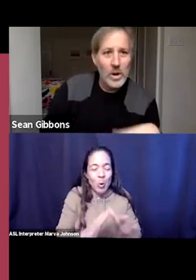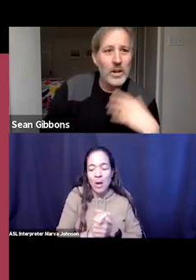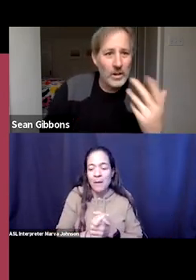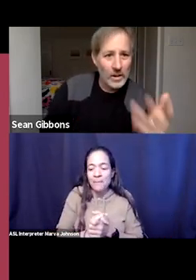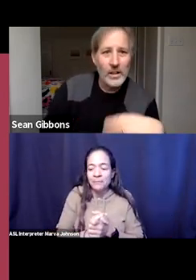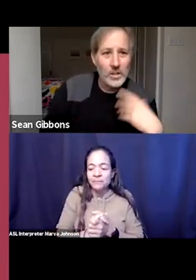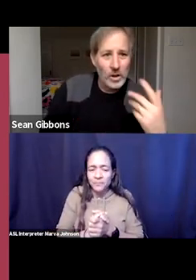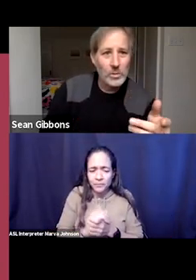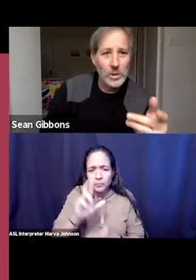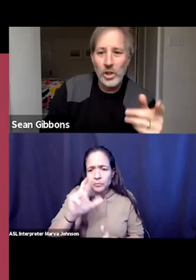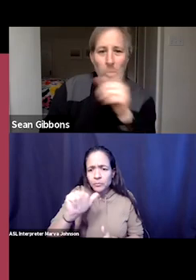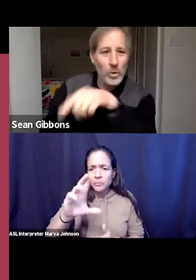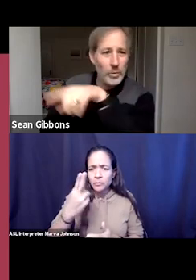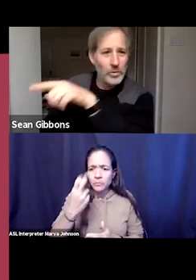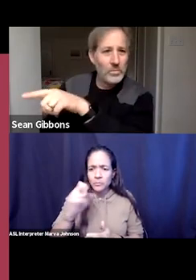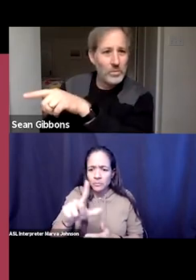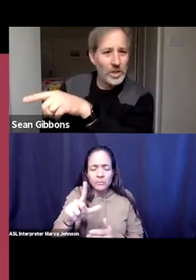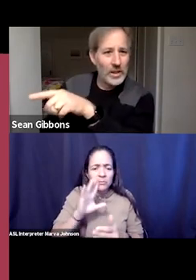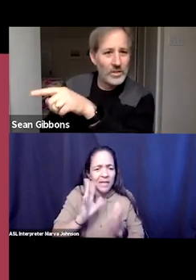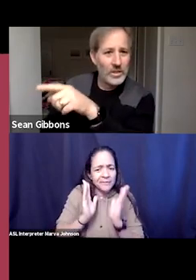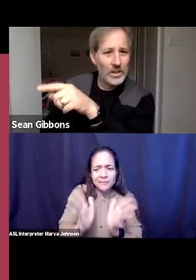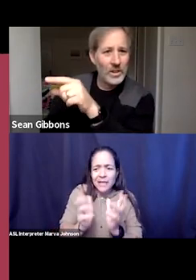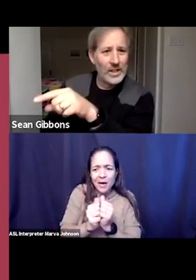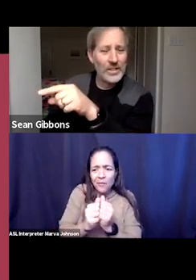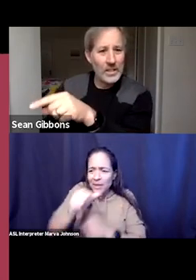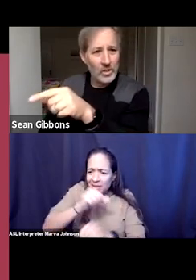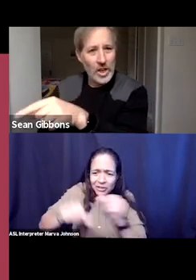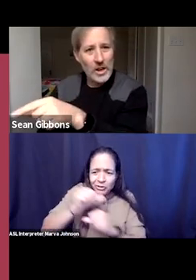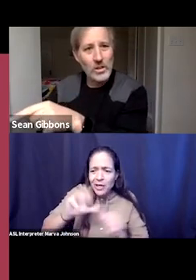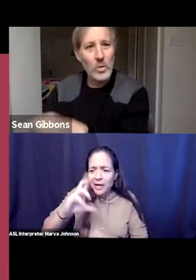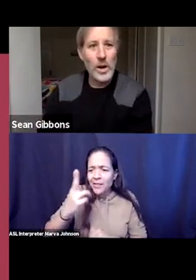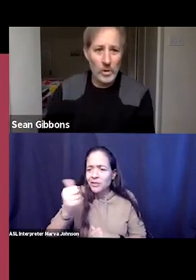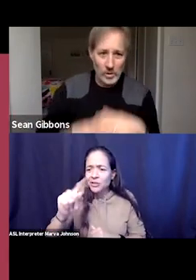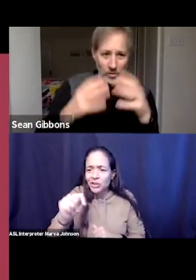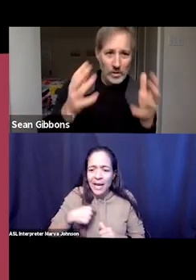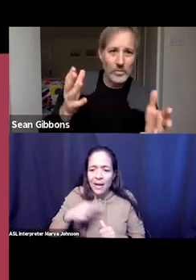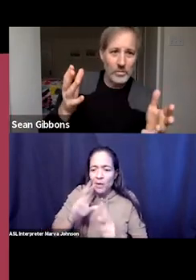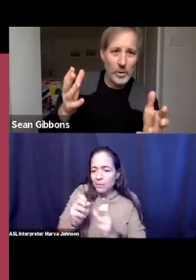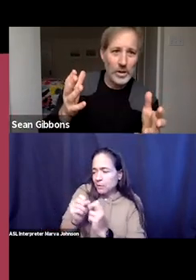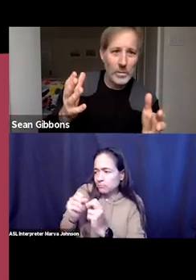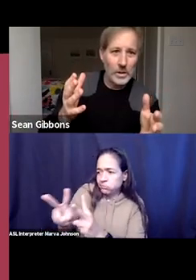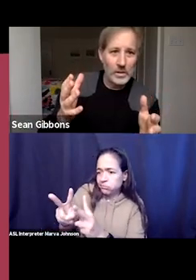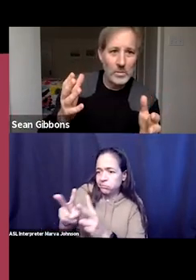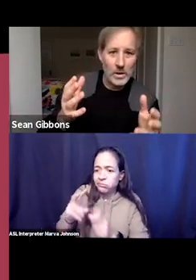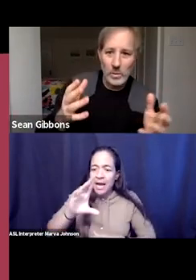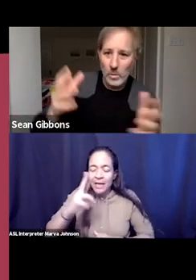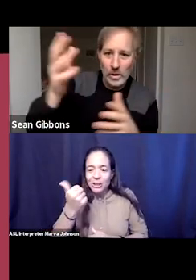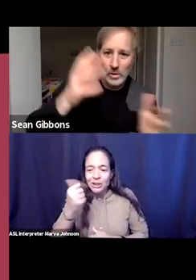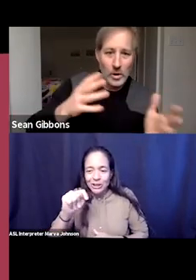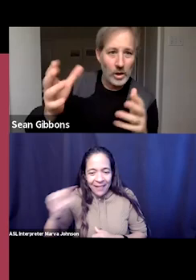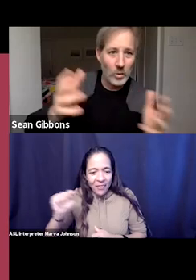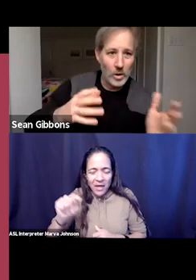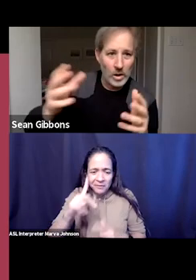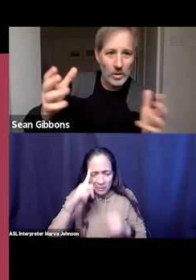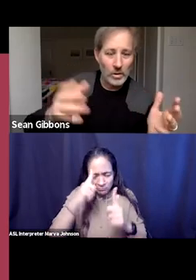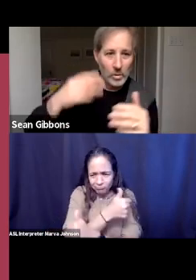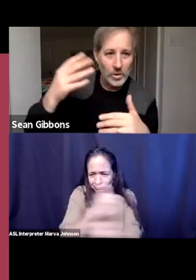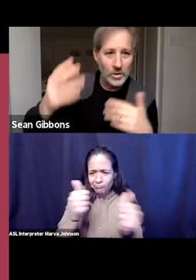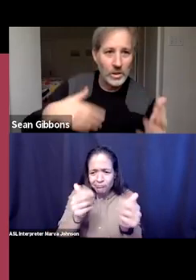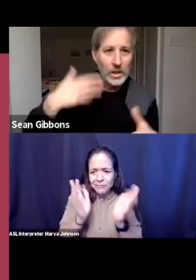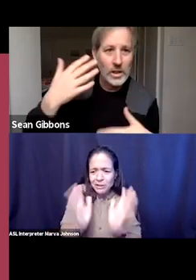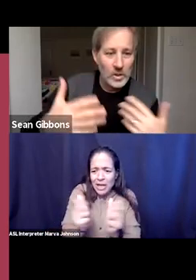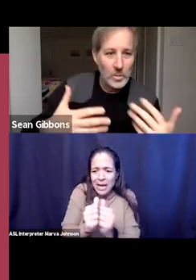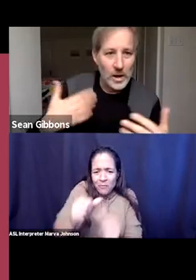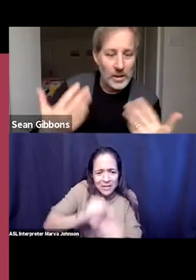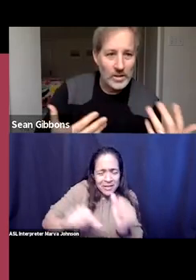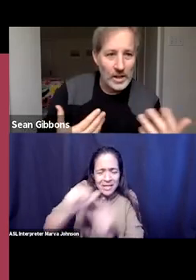just come on in here again let's talk to each other we'll throw some chats uh links into the chat along the way and of course feel free to be in community with one another talking to one another of